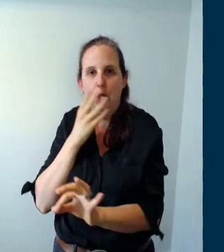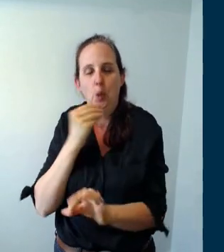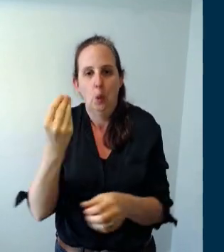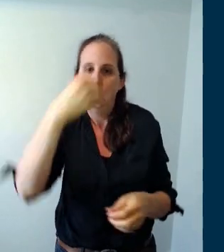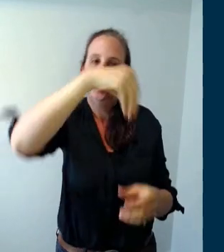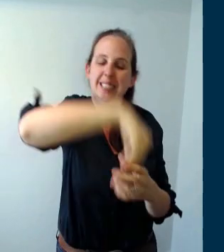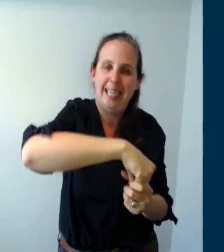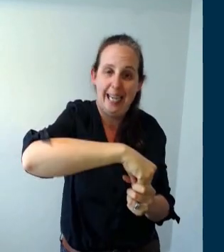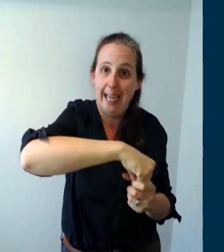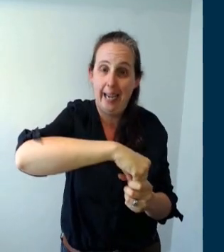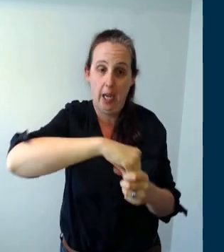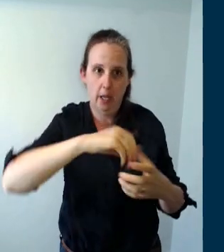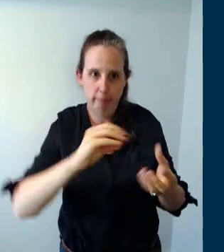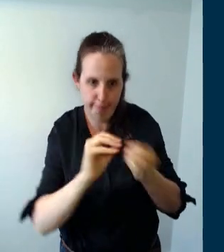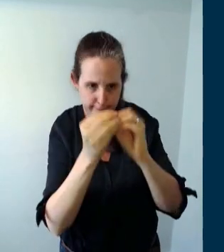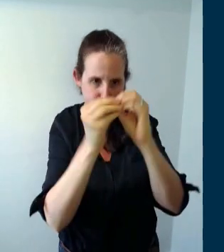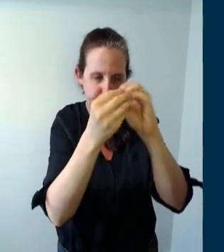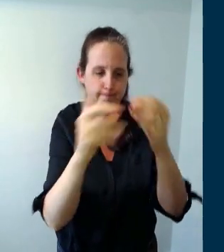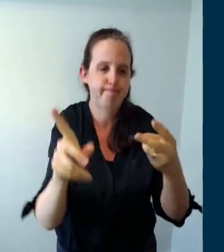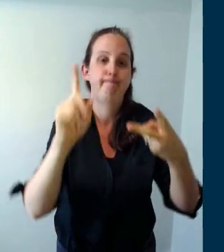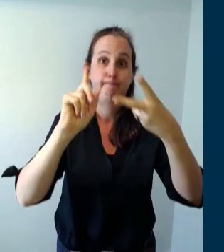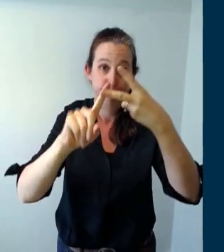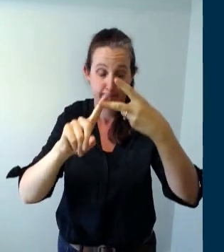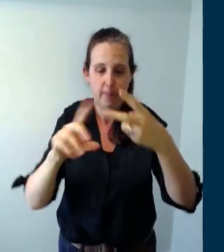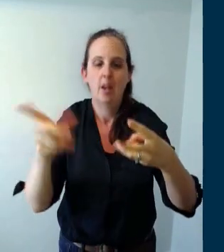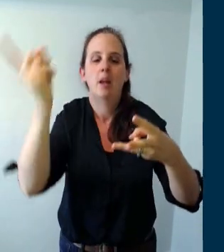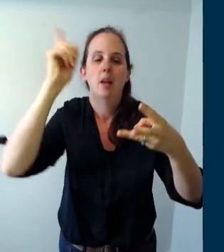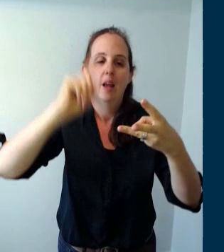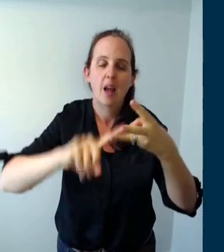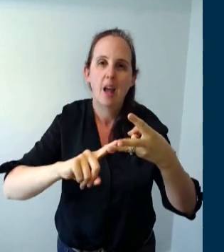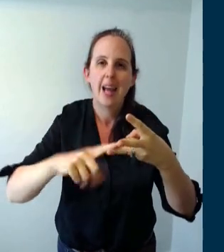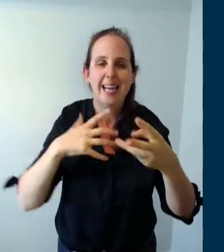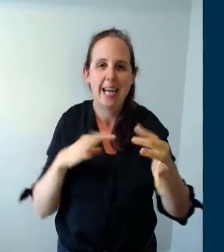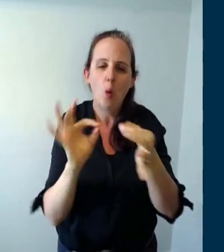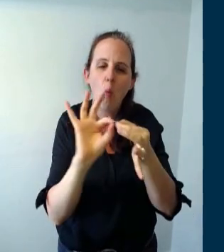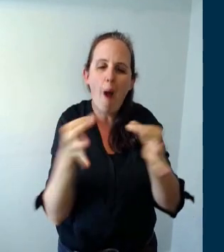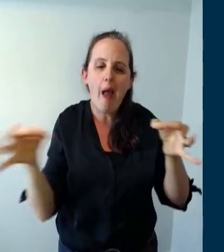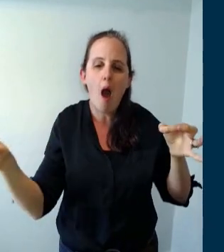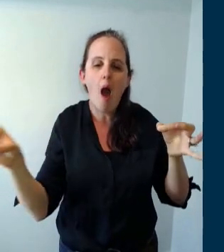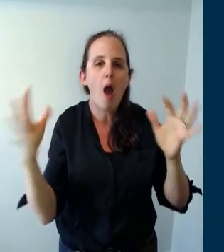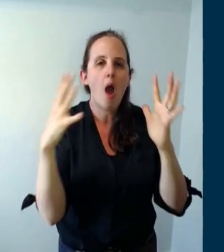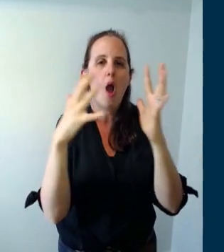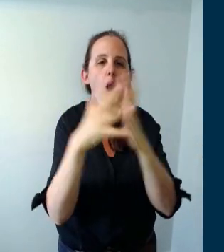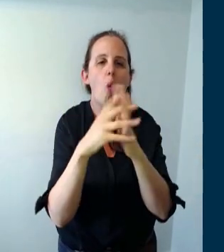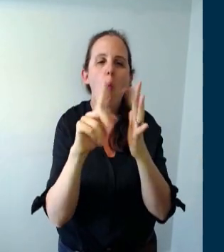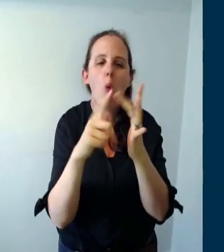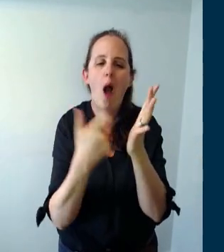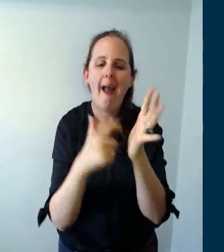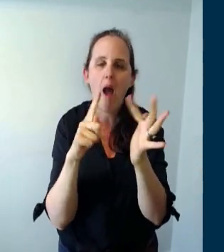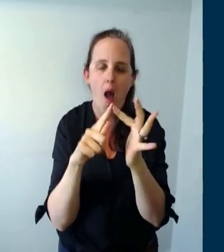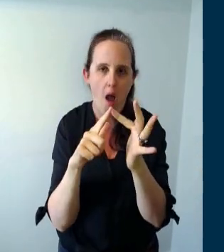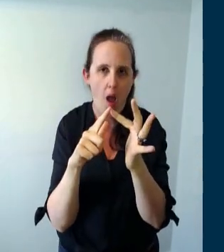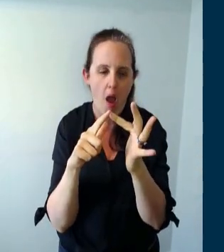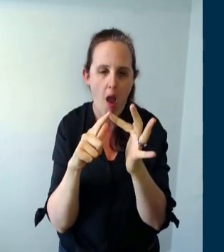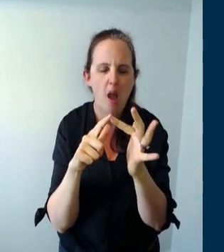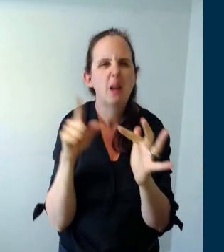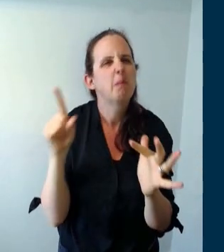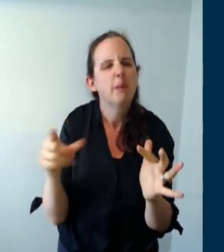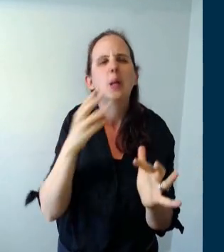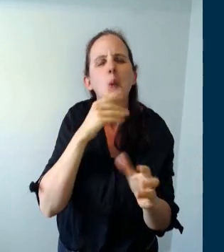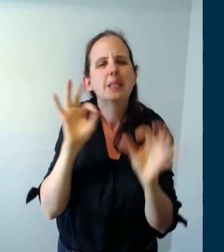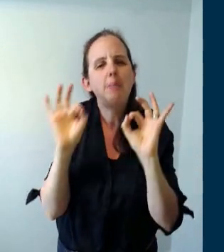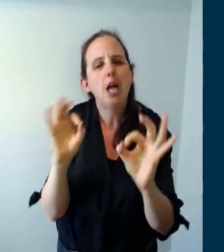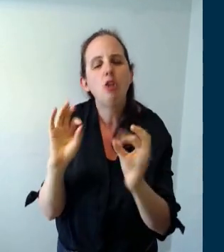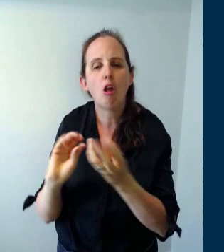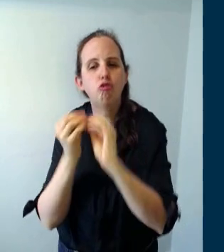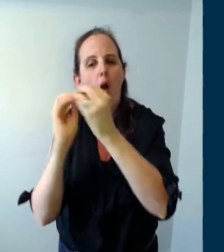you can raid you're also going to need some wire um i've been using craft wire